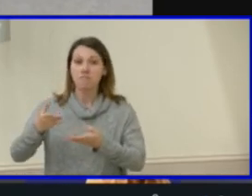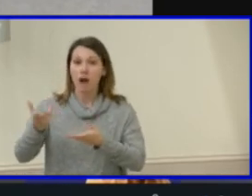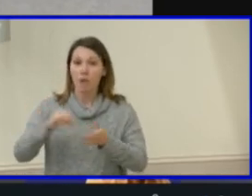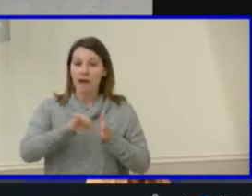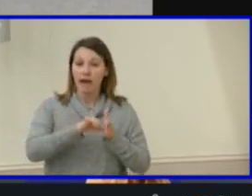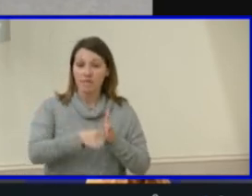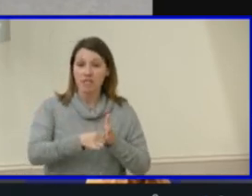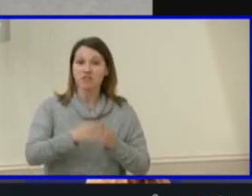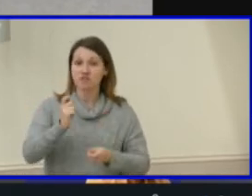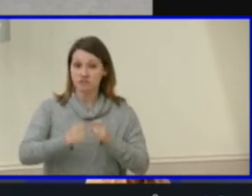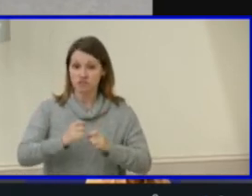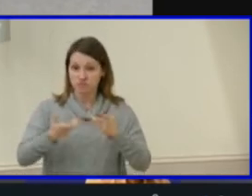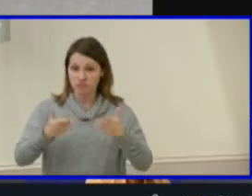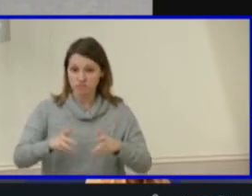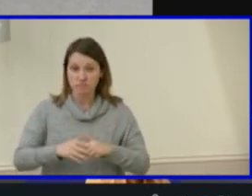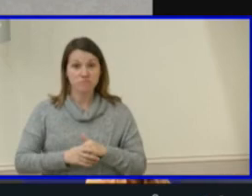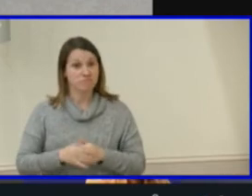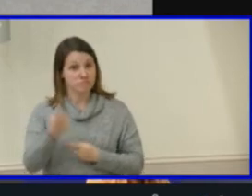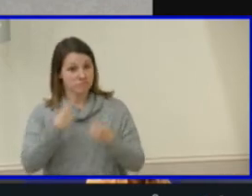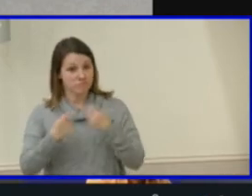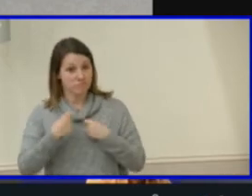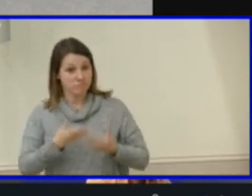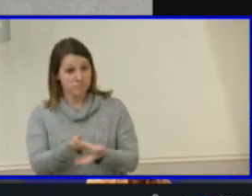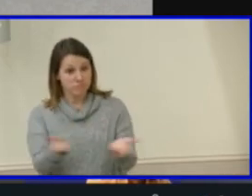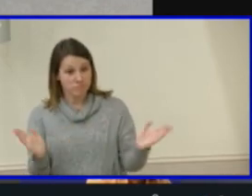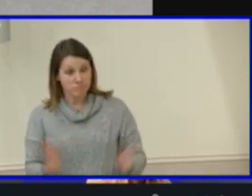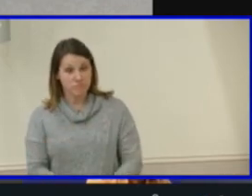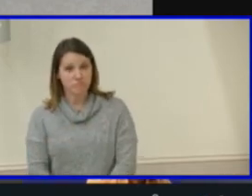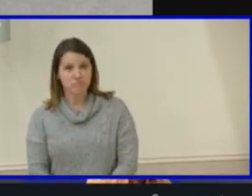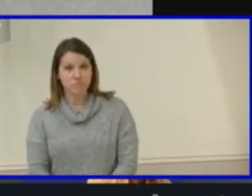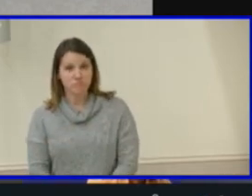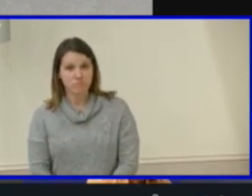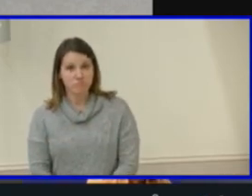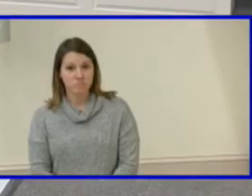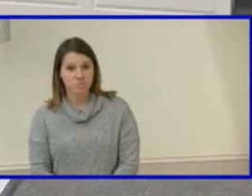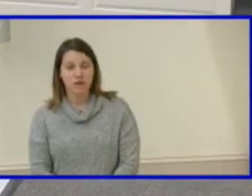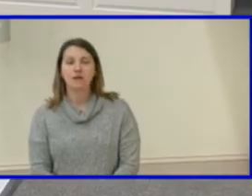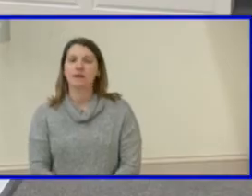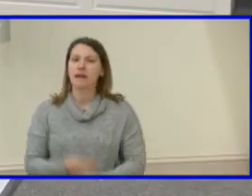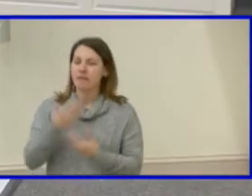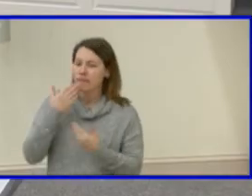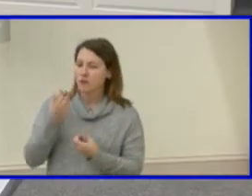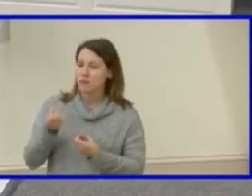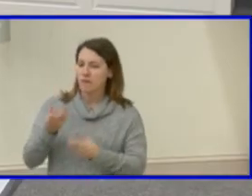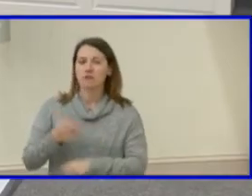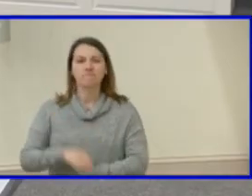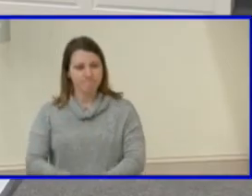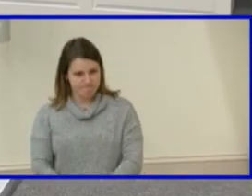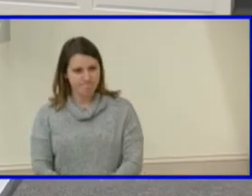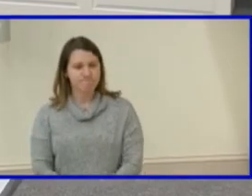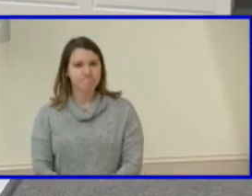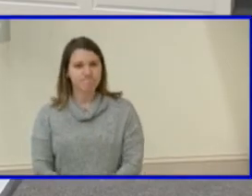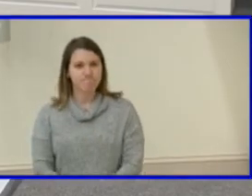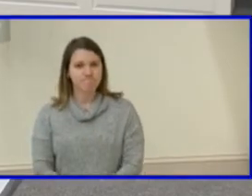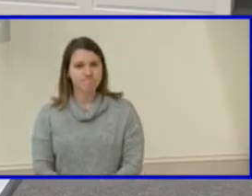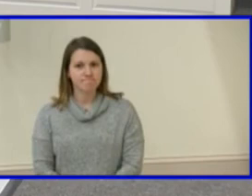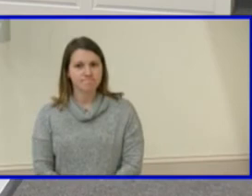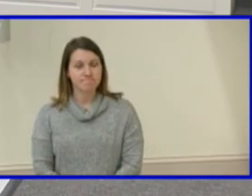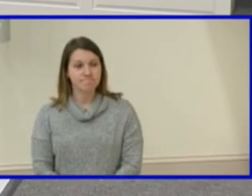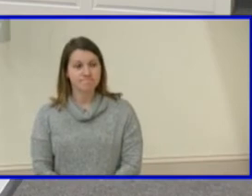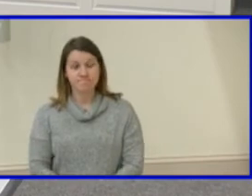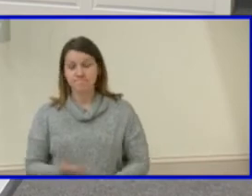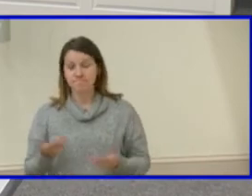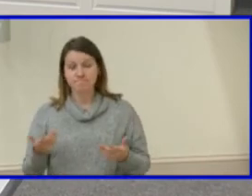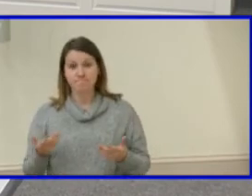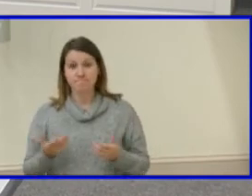for you. And I would be glad to answer any kind of questions that you do have. Thank you so much, Mr. Pritchard. welcome. Ms. Moore, hello.